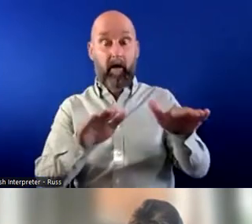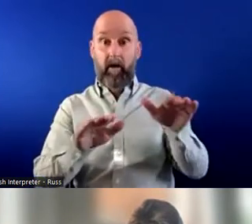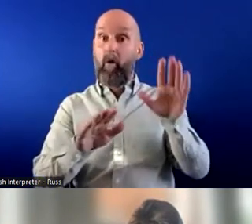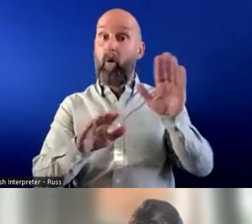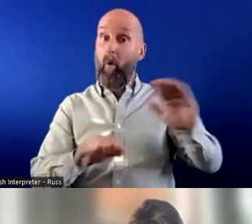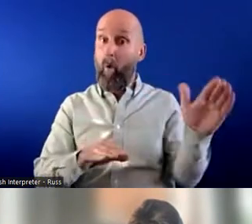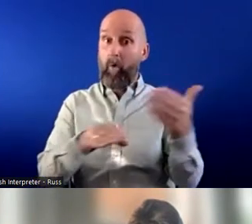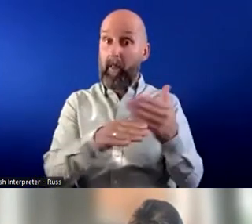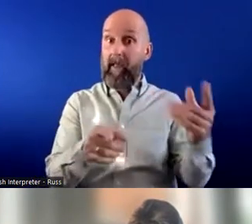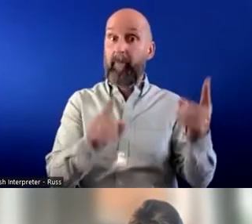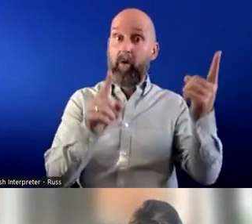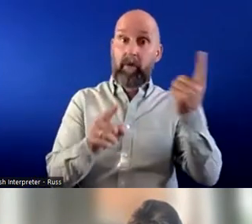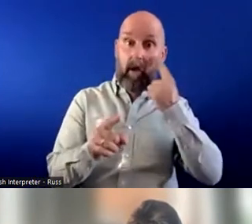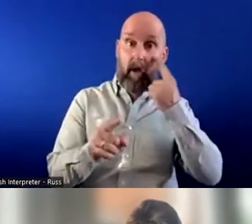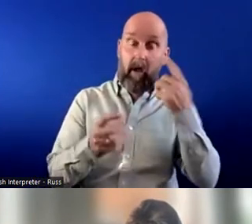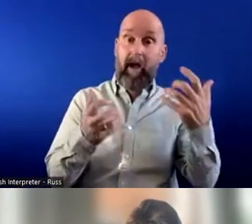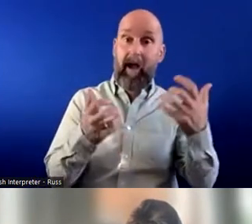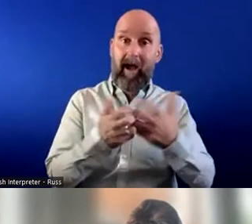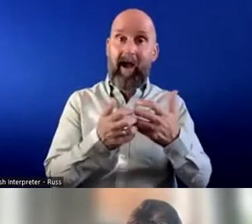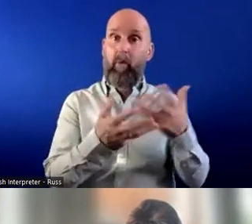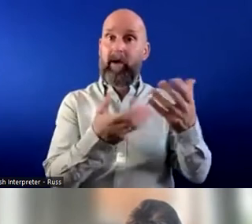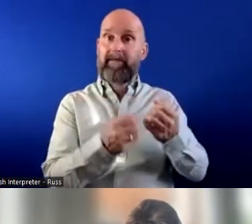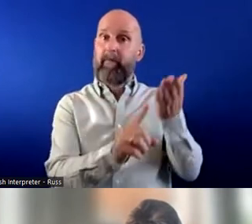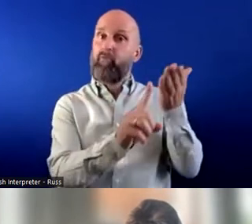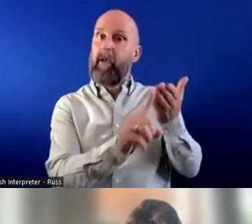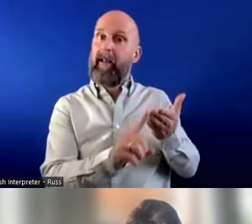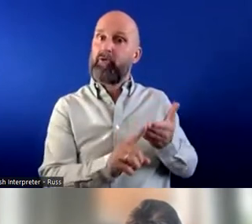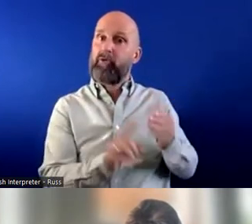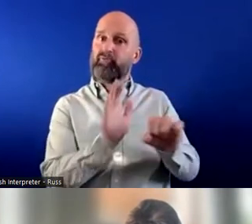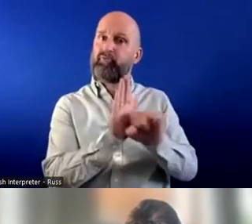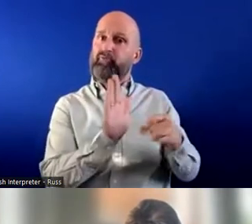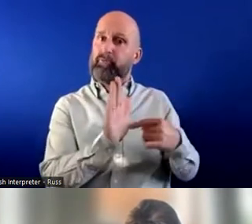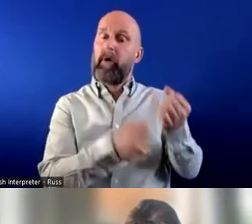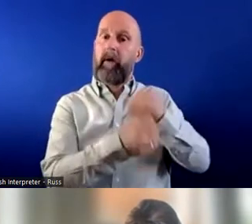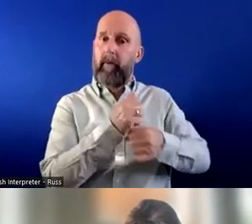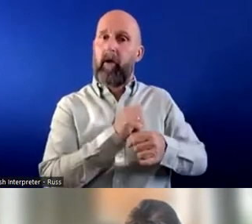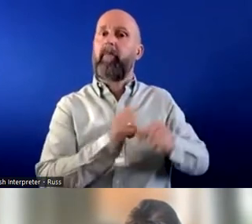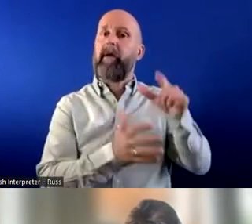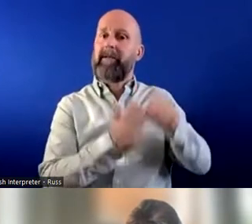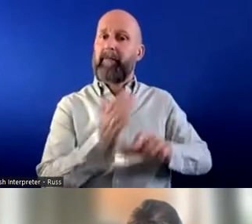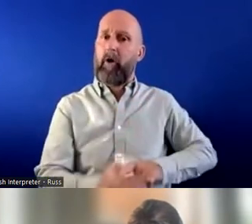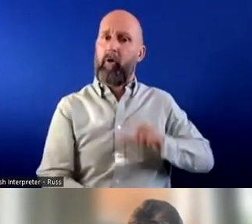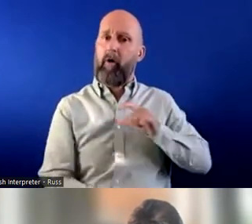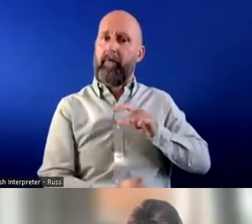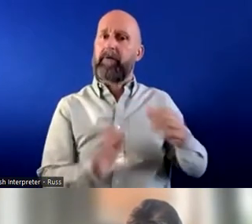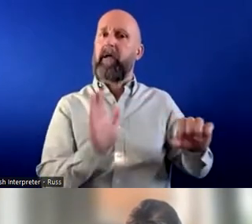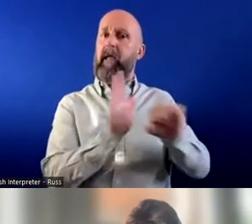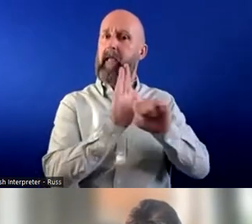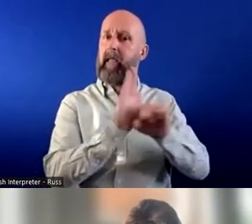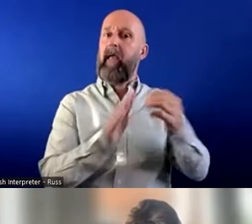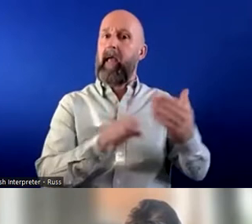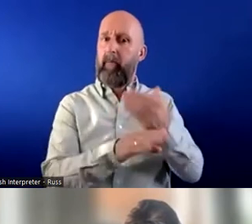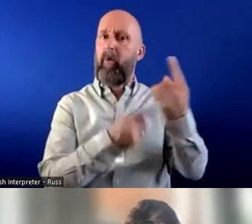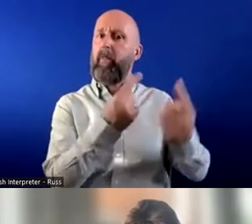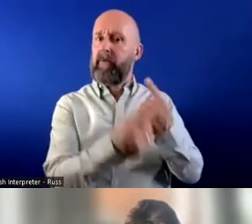at ways of uptaking sort of recognition under this and becoming um sort of a disability confident employer themselves so if I do and I think that will make a